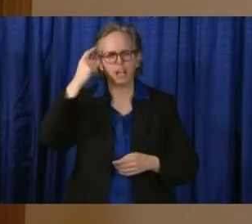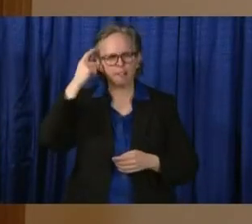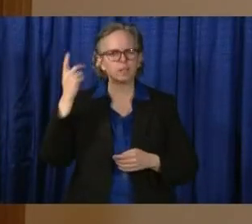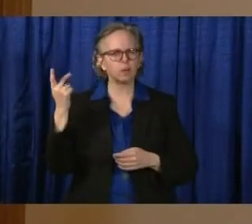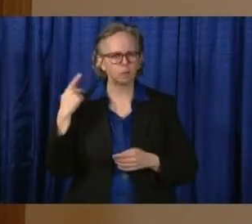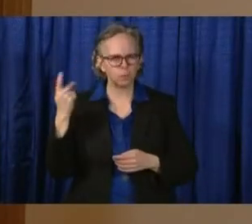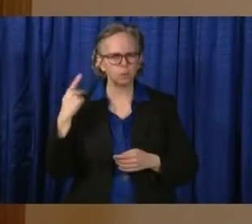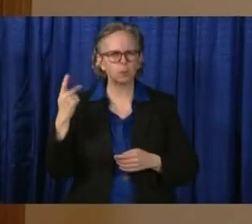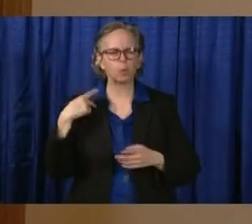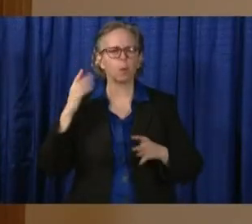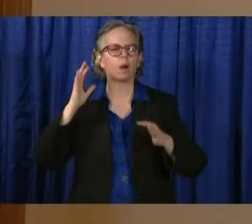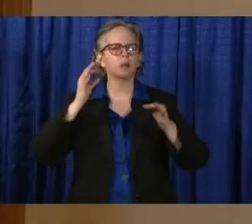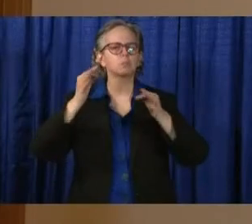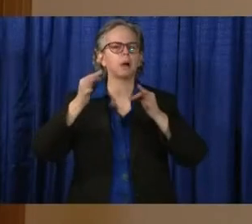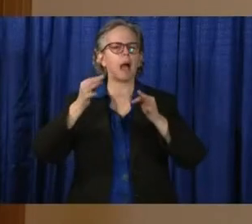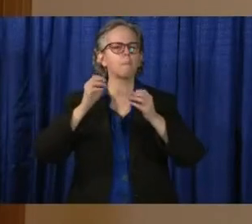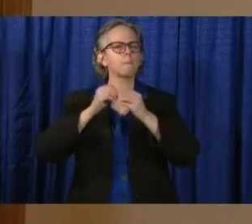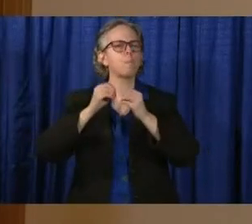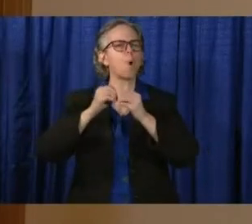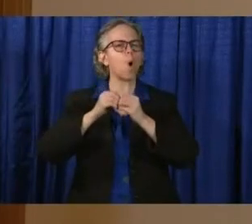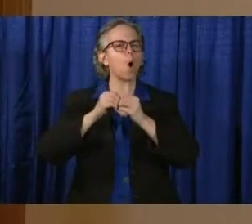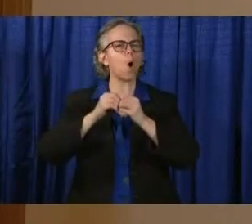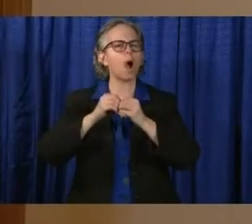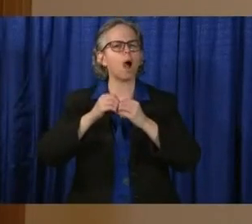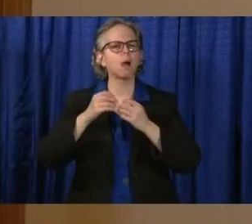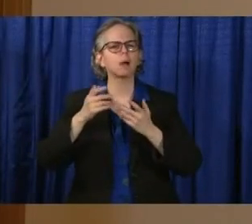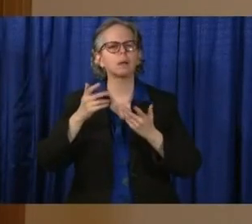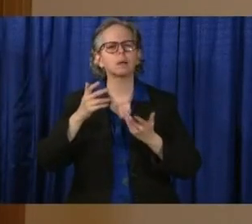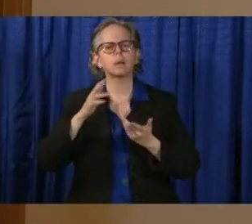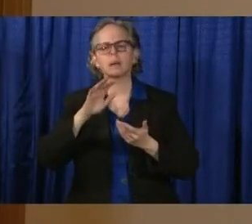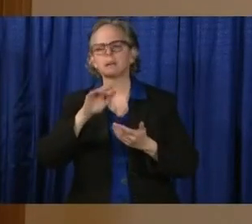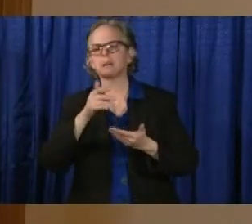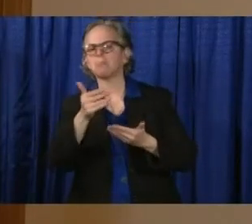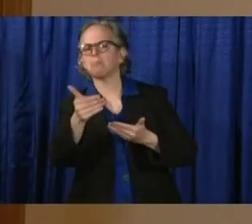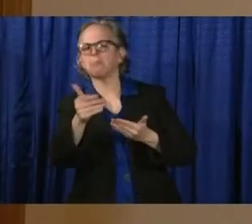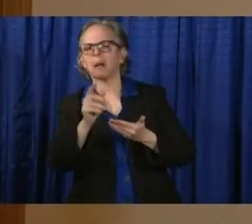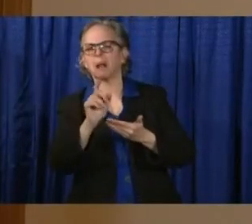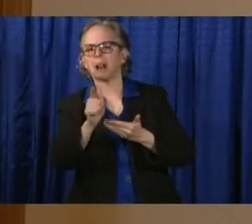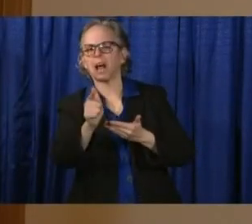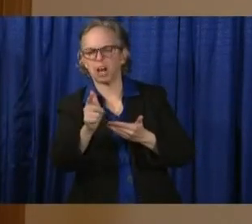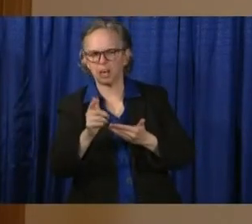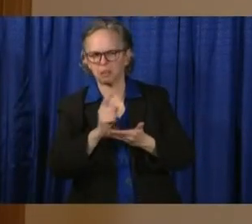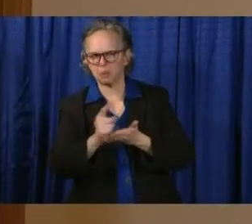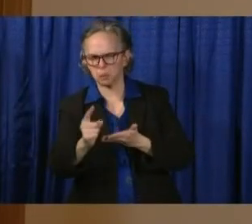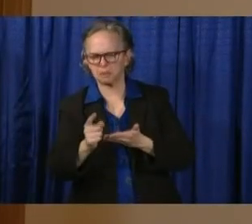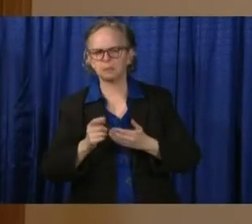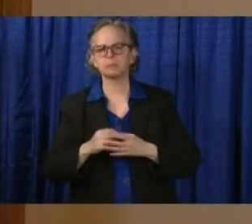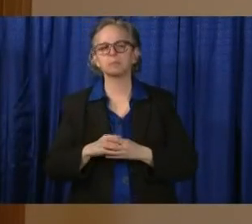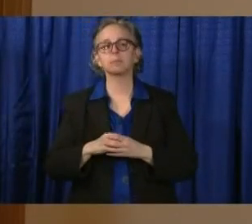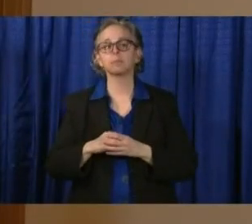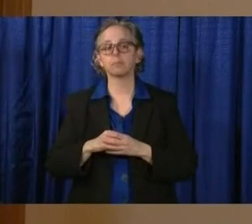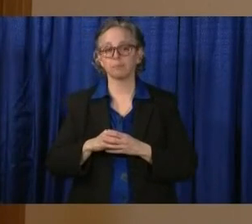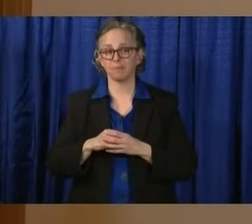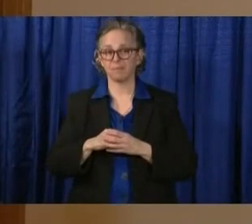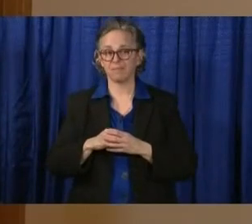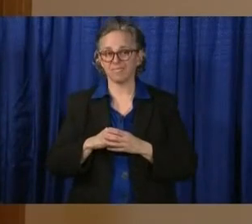elaborate description of it by midweek. I hesitate to say, because, again, we are standing up